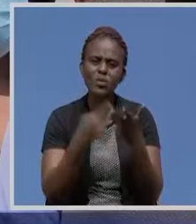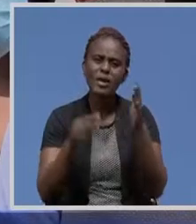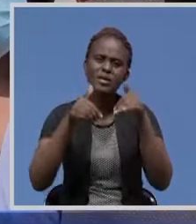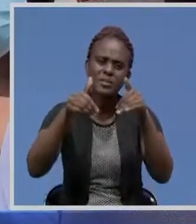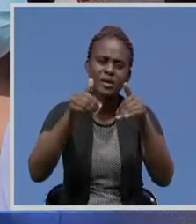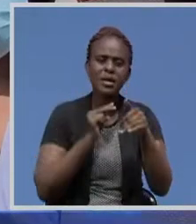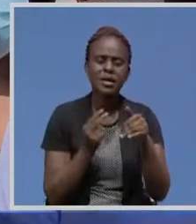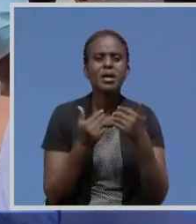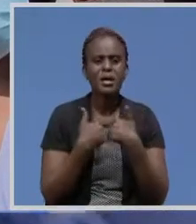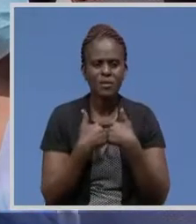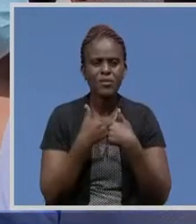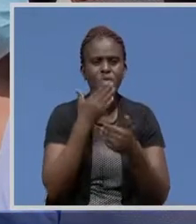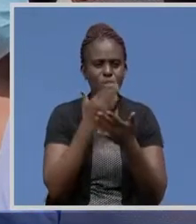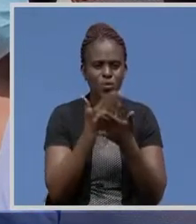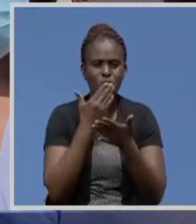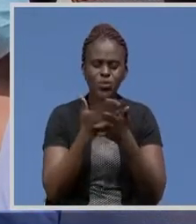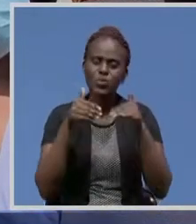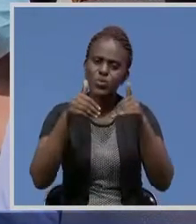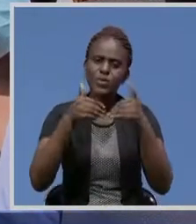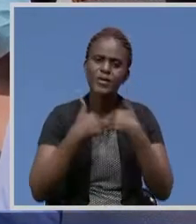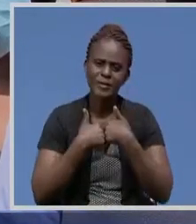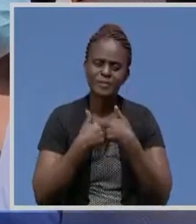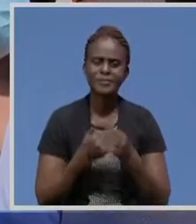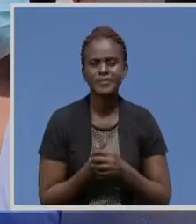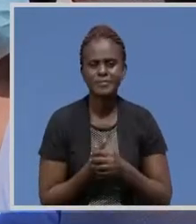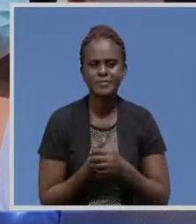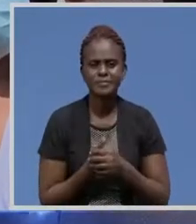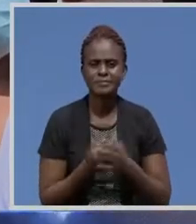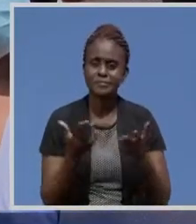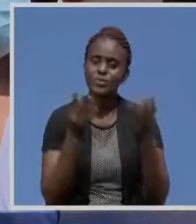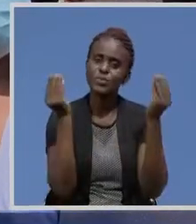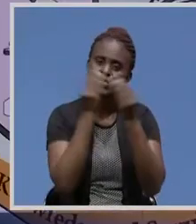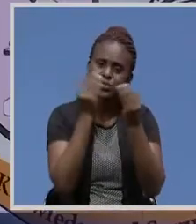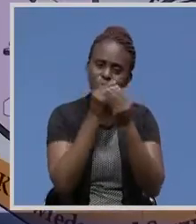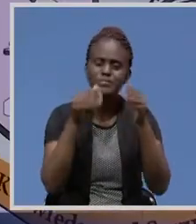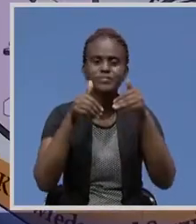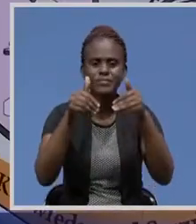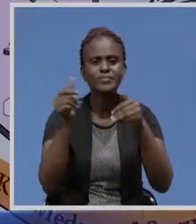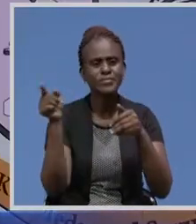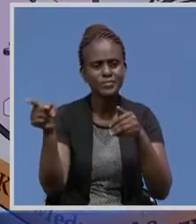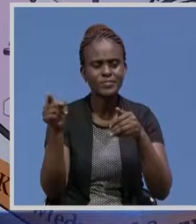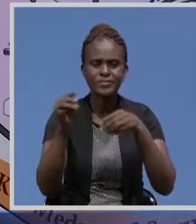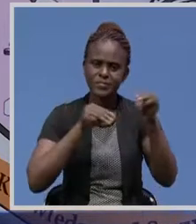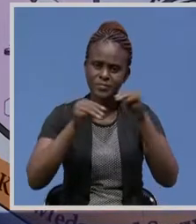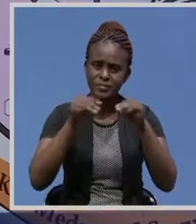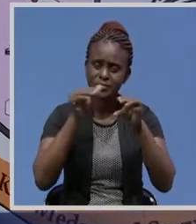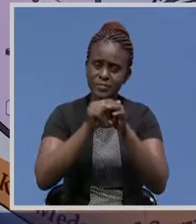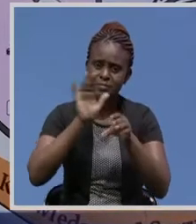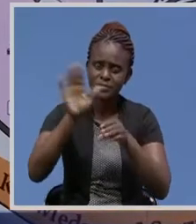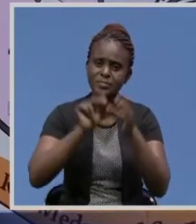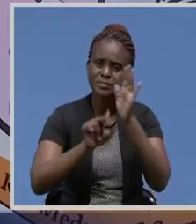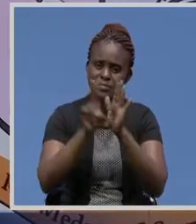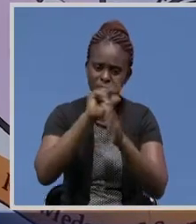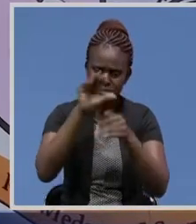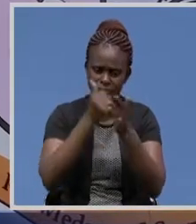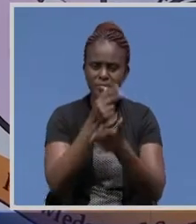but here we have at least a state of the art kind of a bus. Management at the University wants all